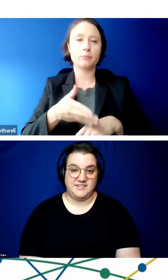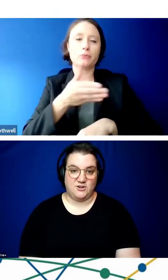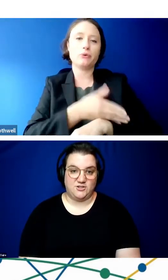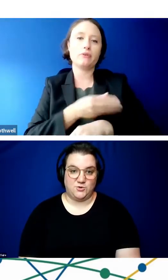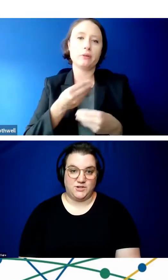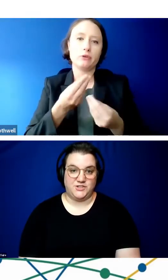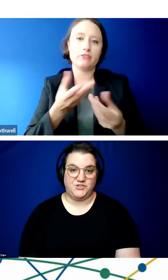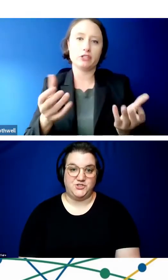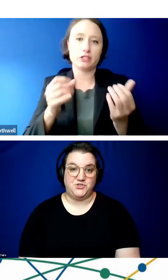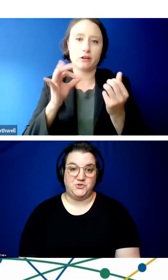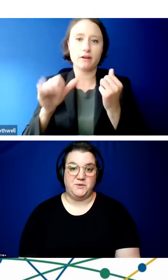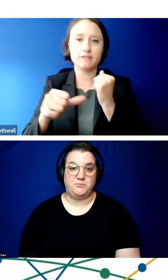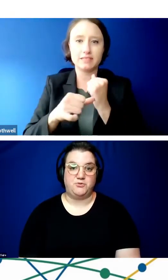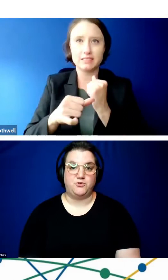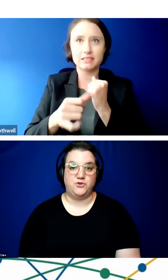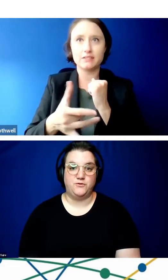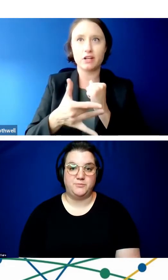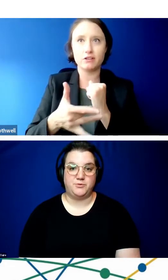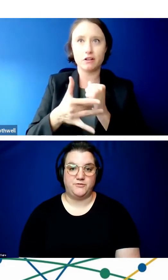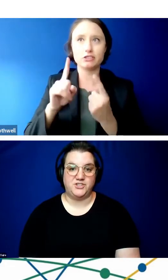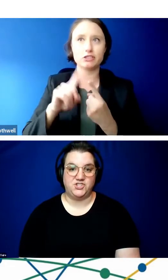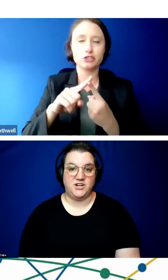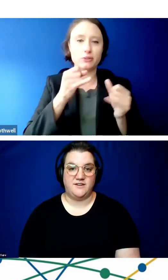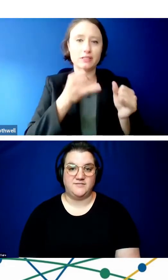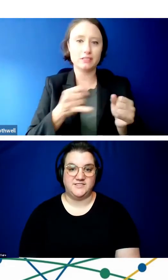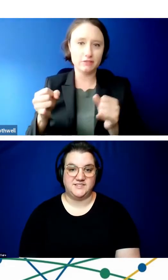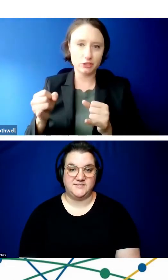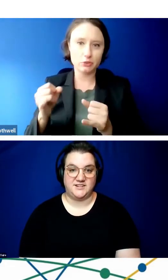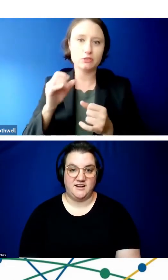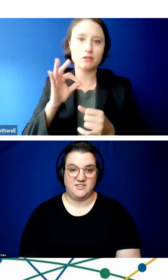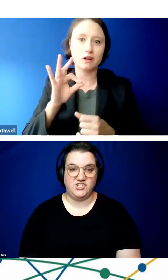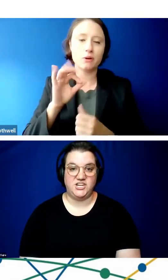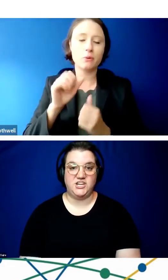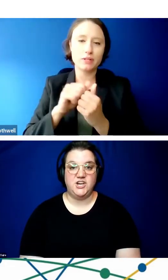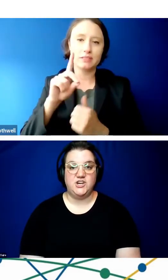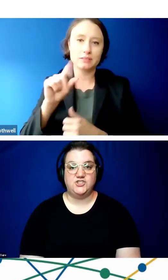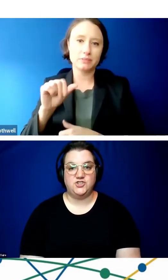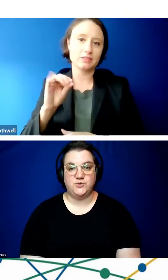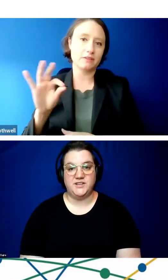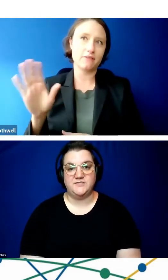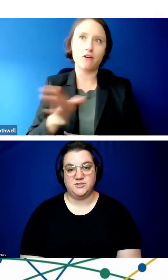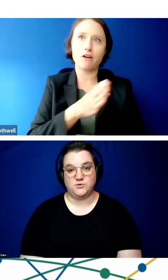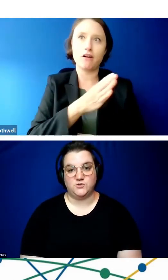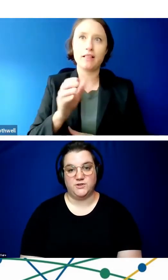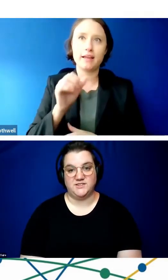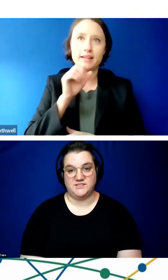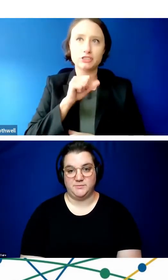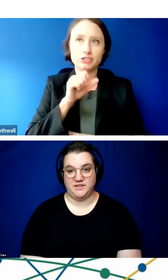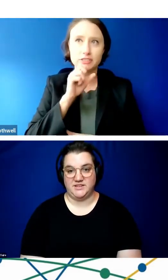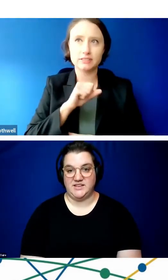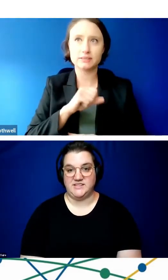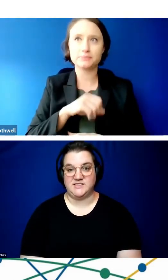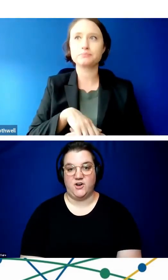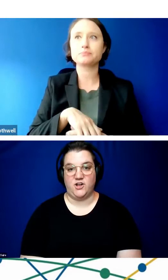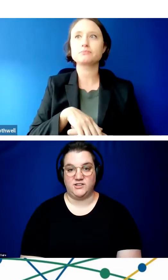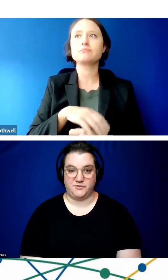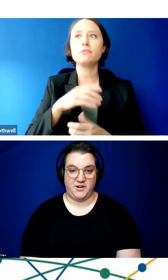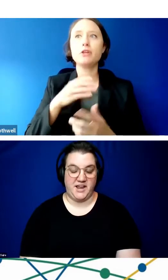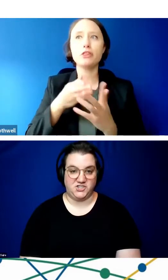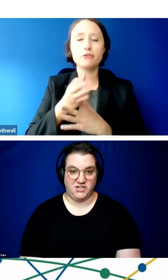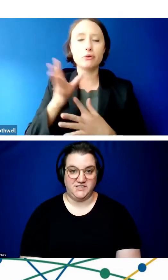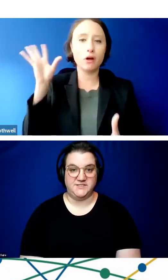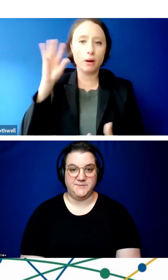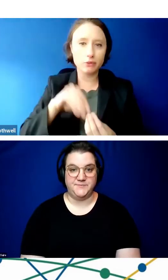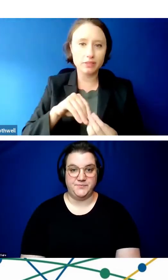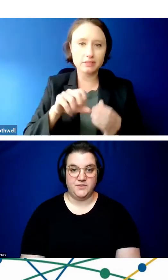states and territories to improve the provision of assistive technology to individuals with disabilities of all